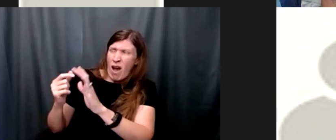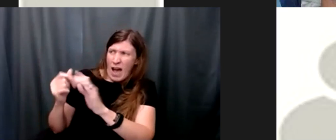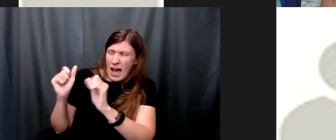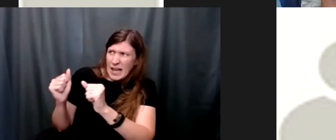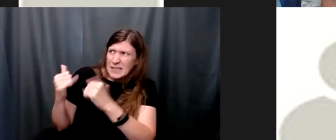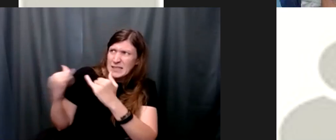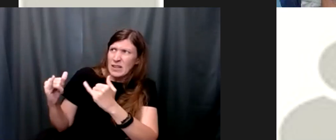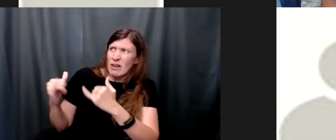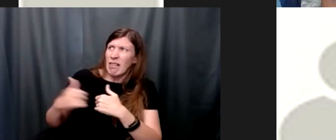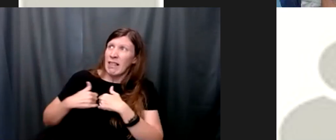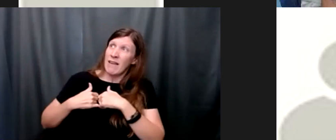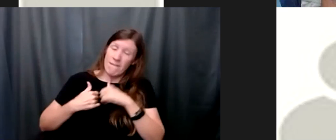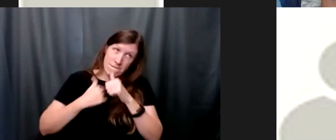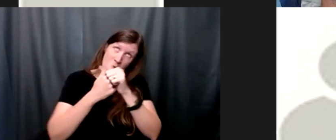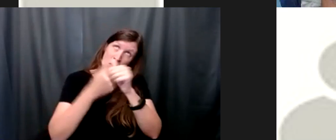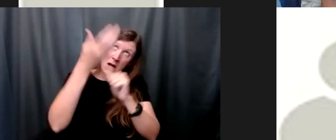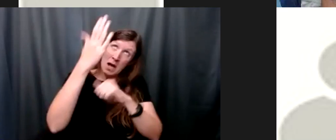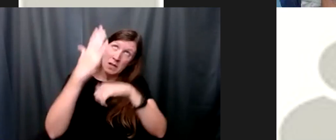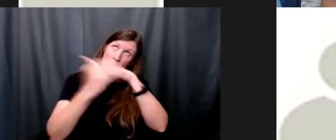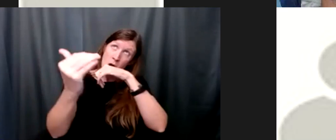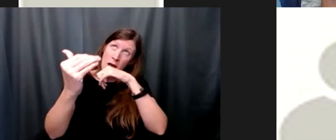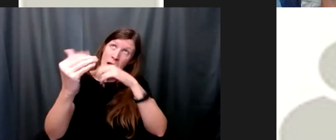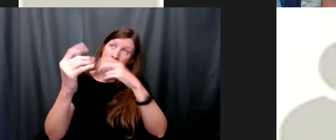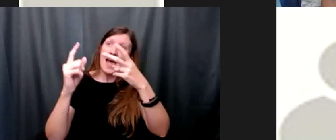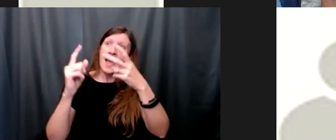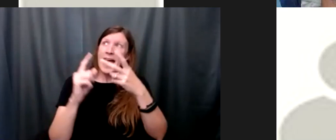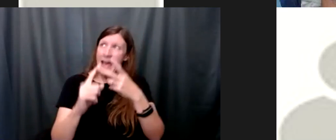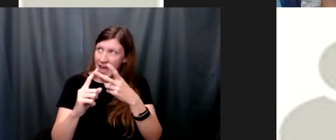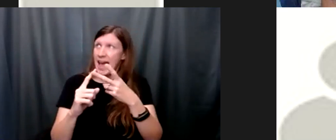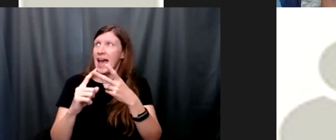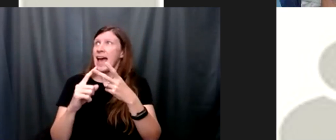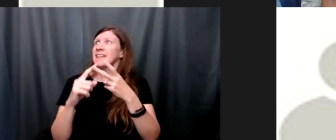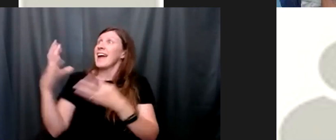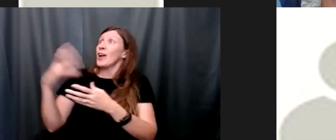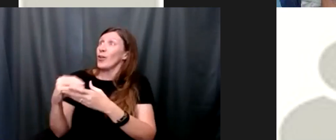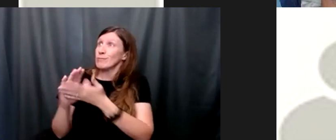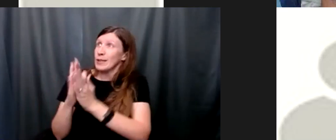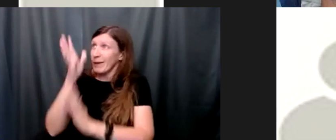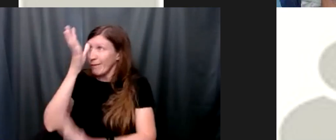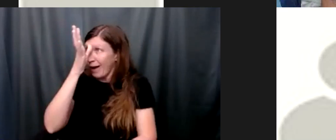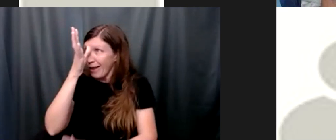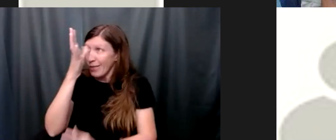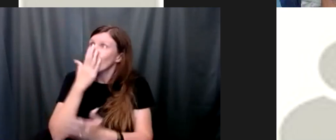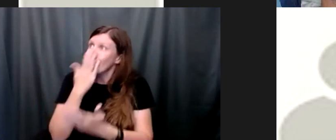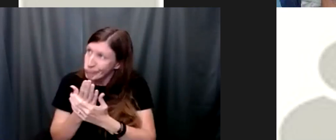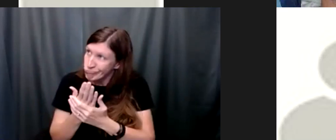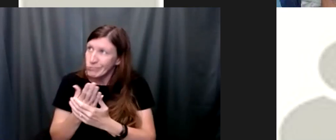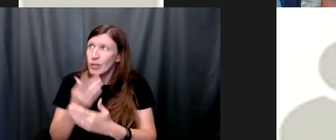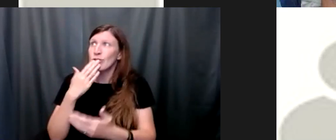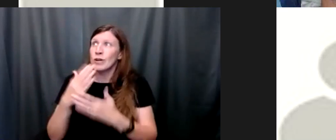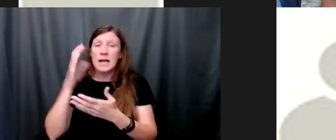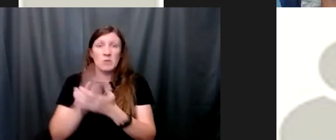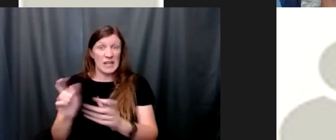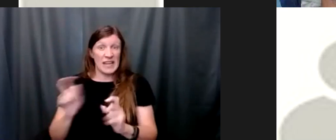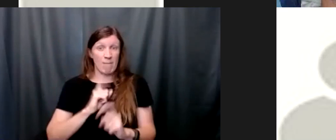out my calling and that includes being a good father and a good husband and so she gave me that year and we went through